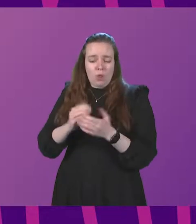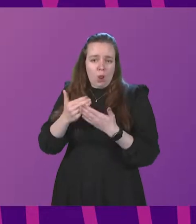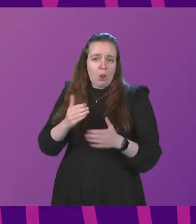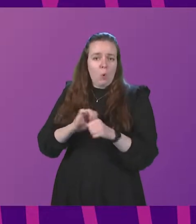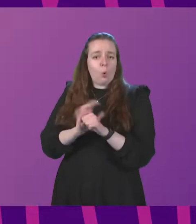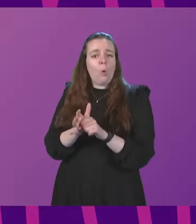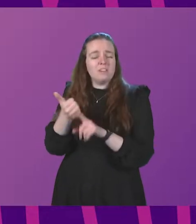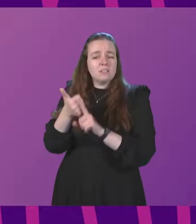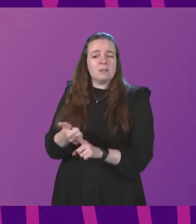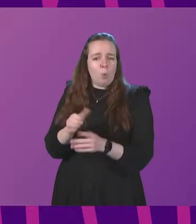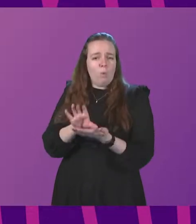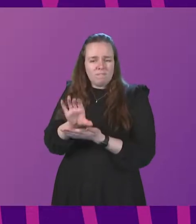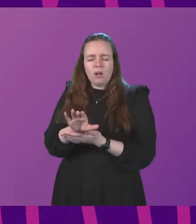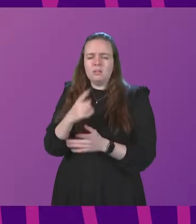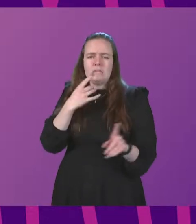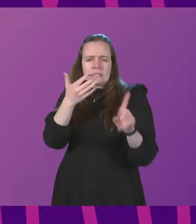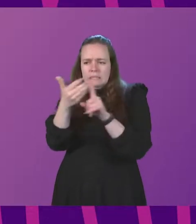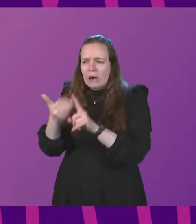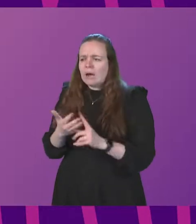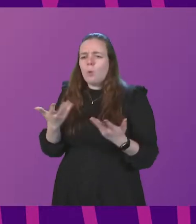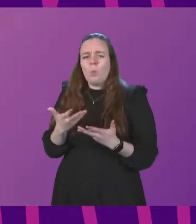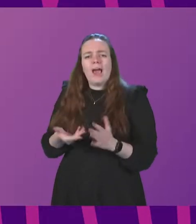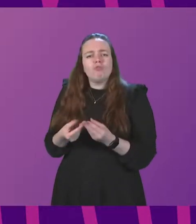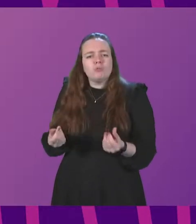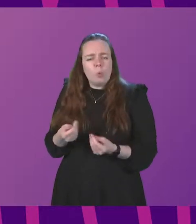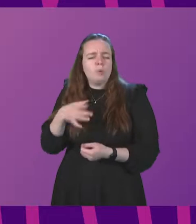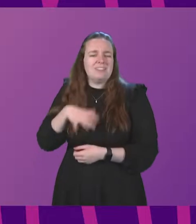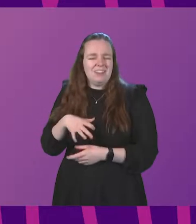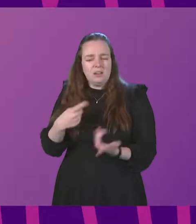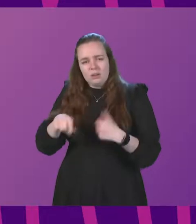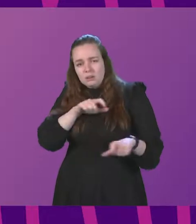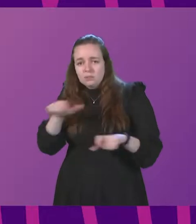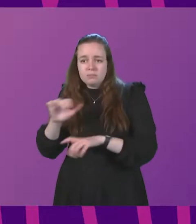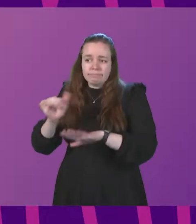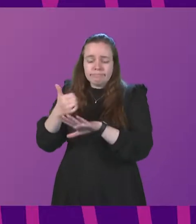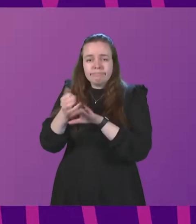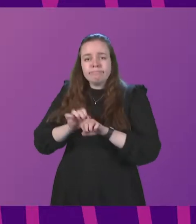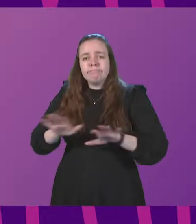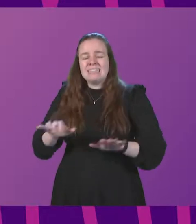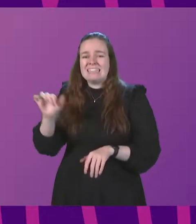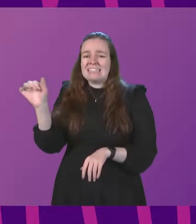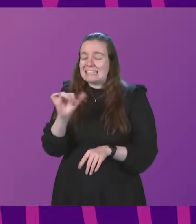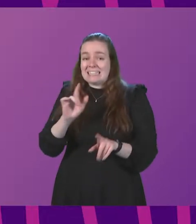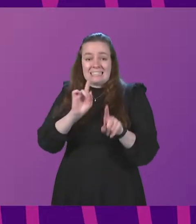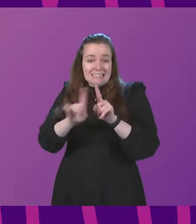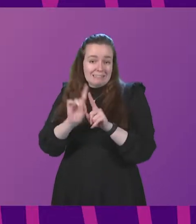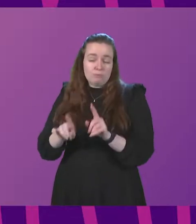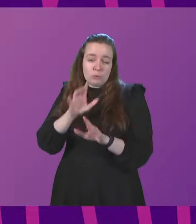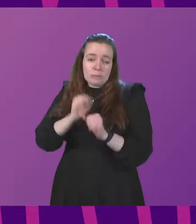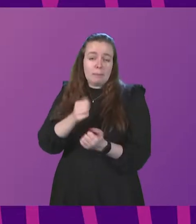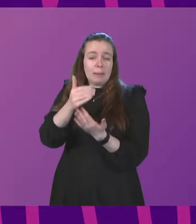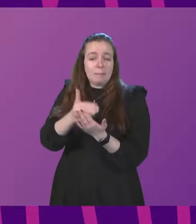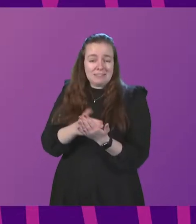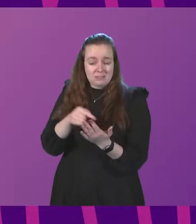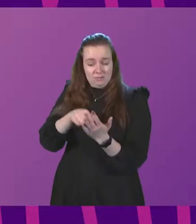at the areas where additional resource is needed. We continue to implement the 16 different commitments in that